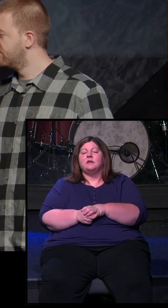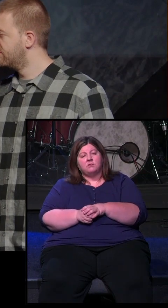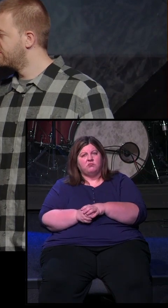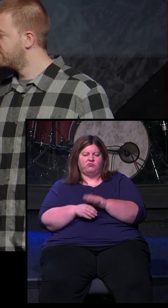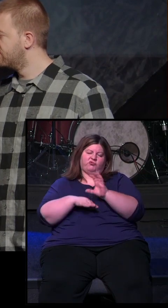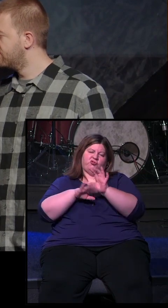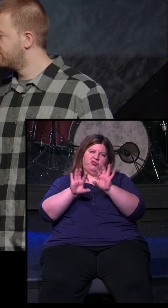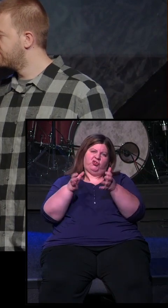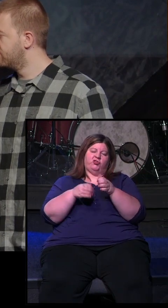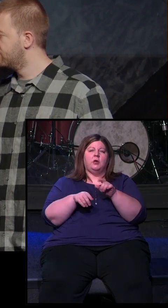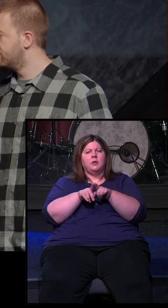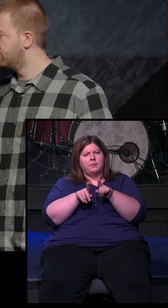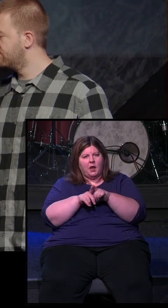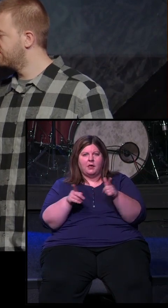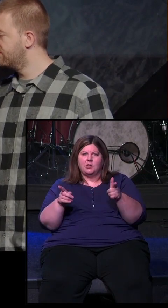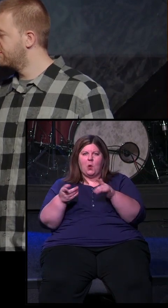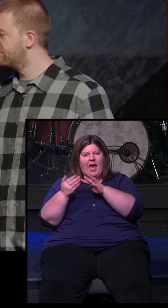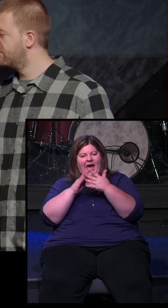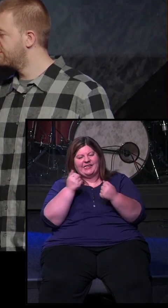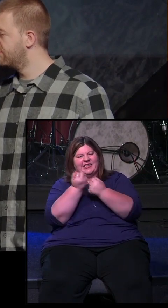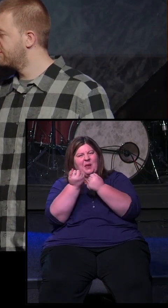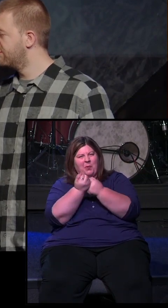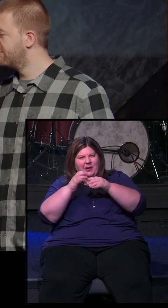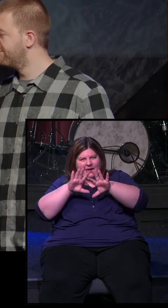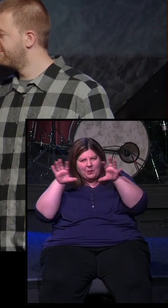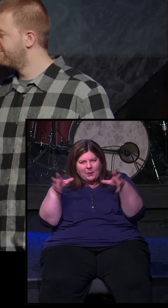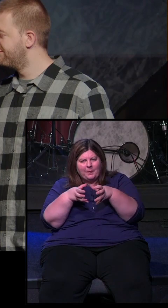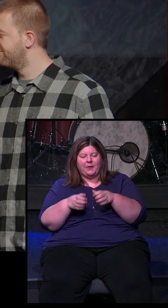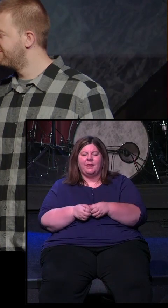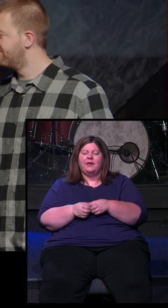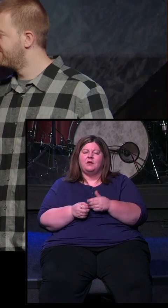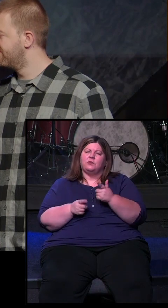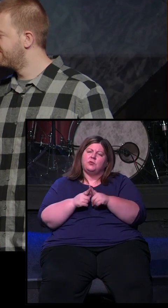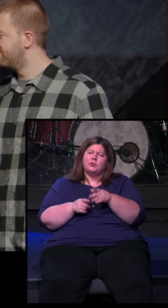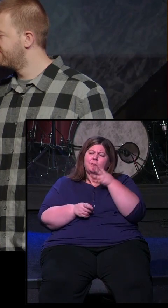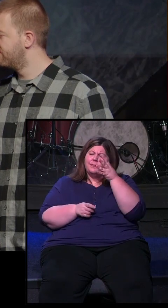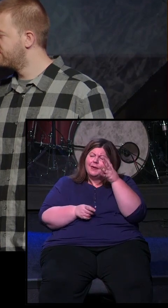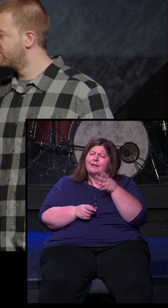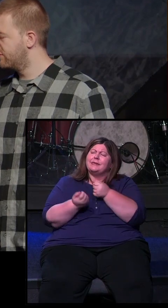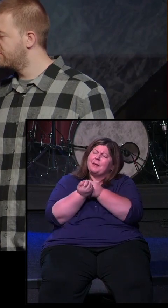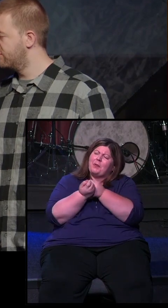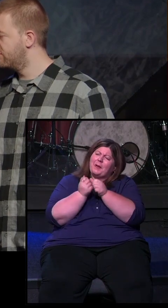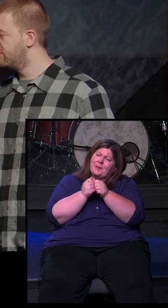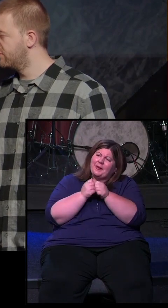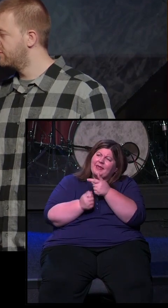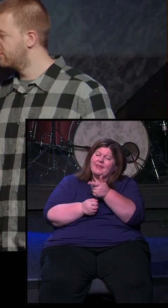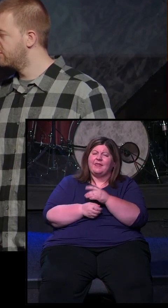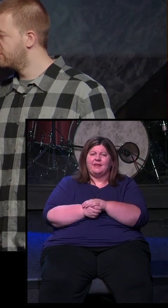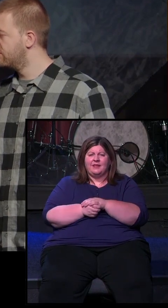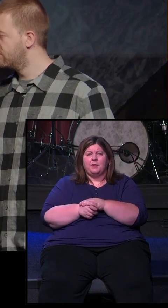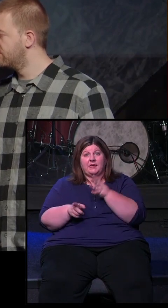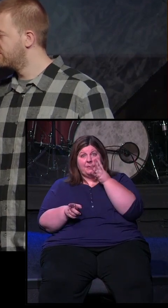church, but also as their village. Our role is to come alongside these parents who hold the primary spiritual role of their children